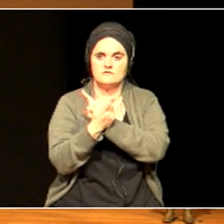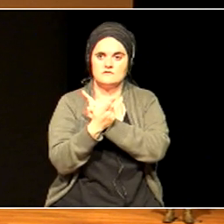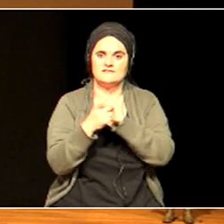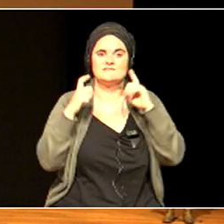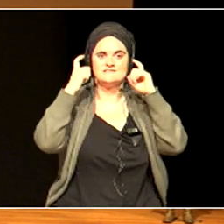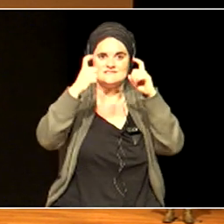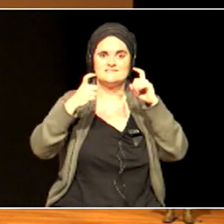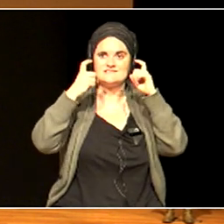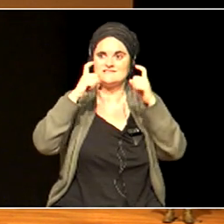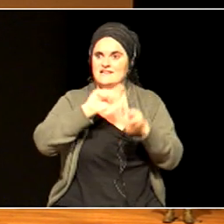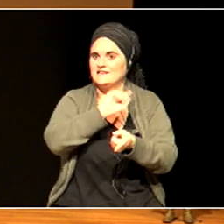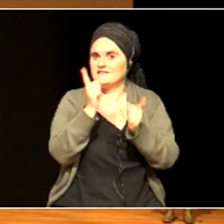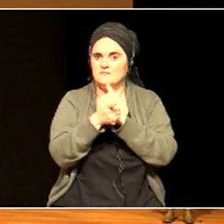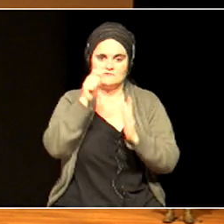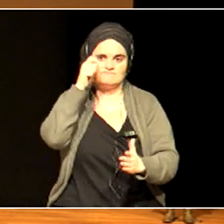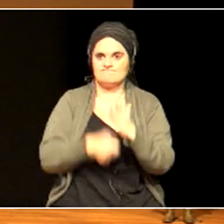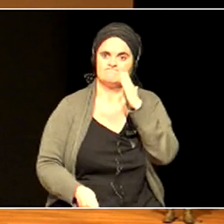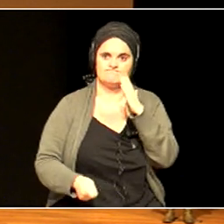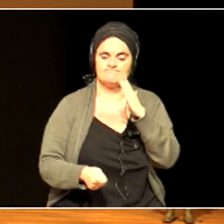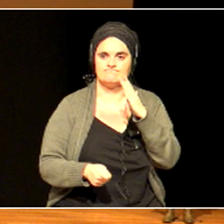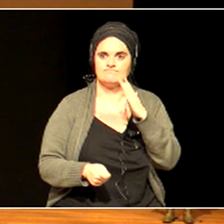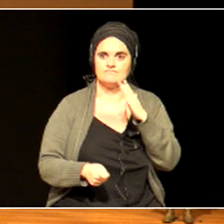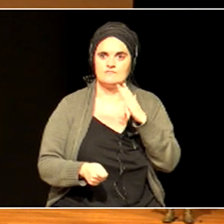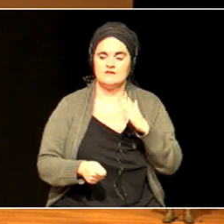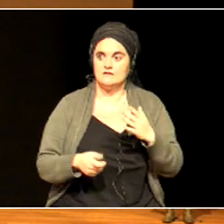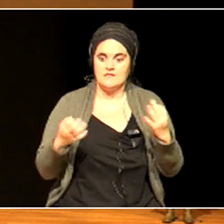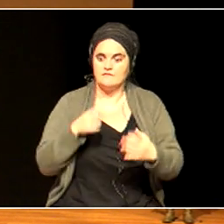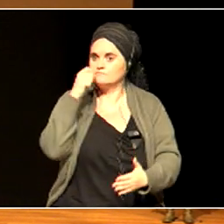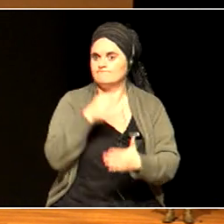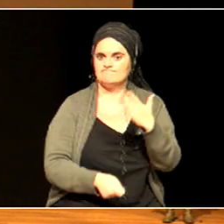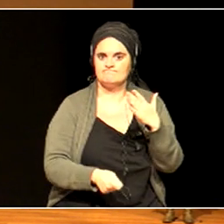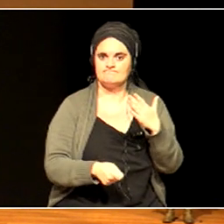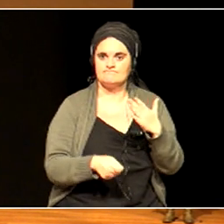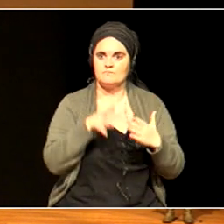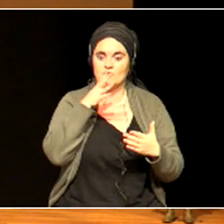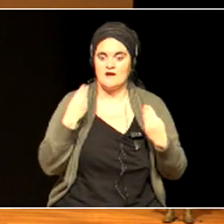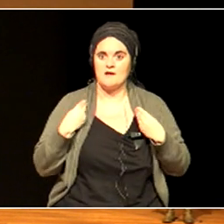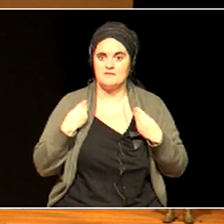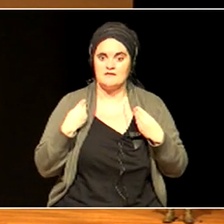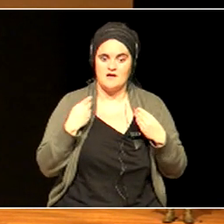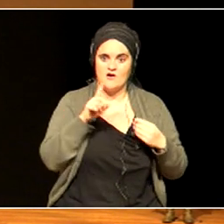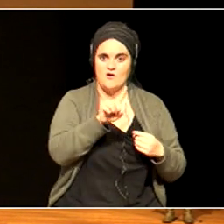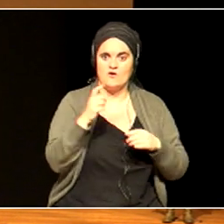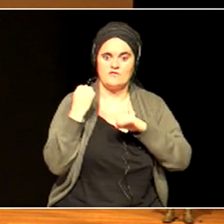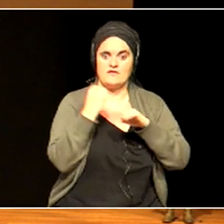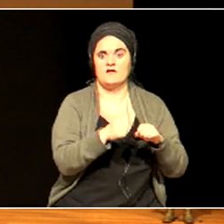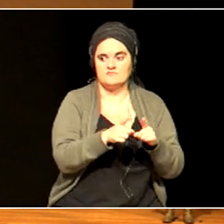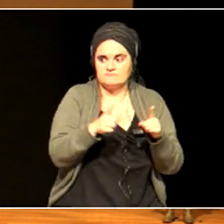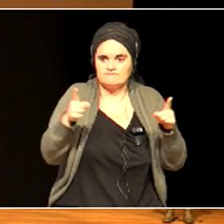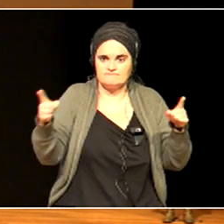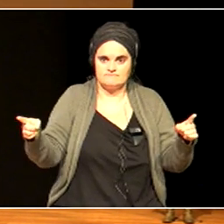dramatic. Life over the next 11 years should not be as it is today.